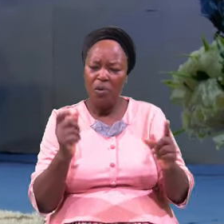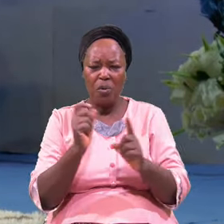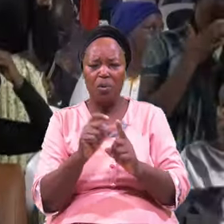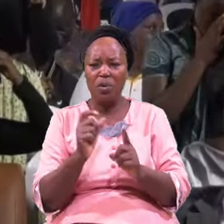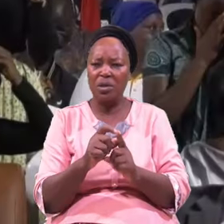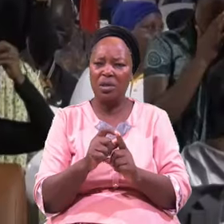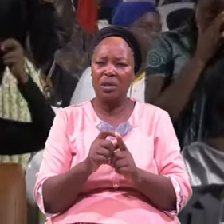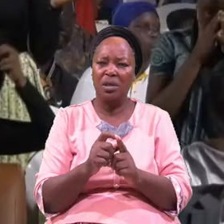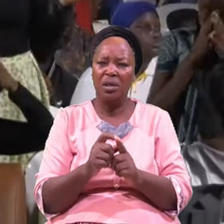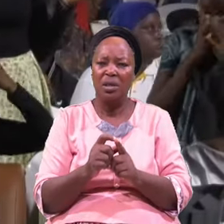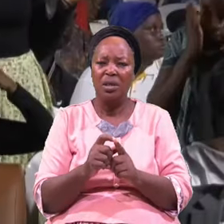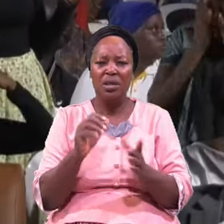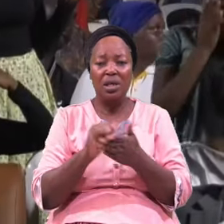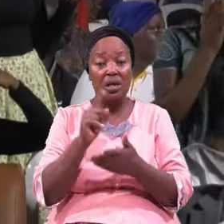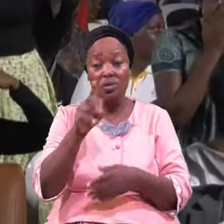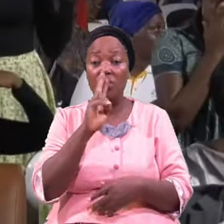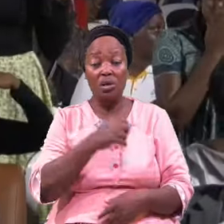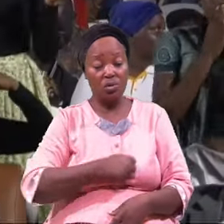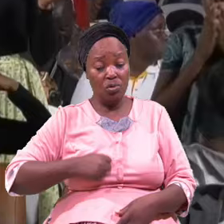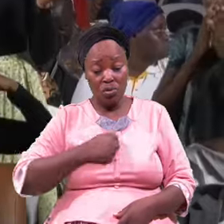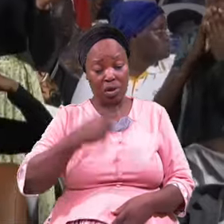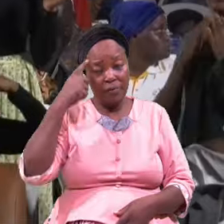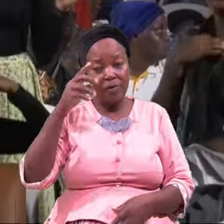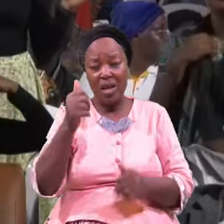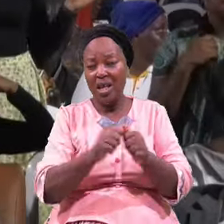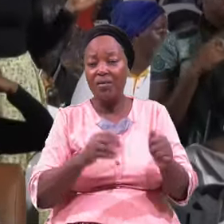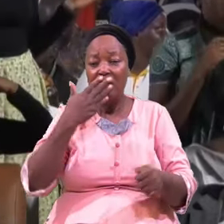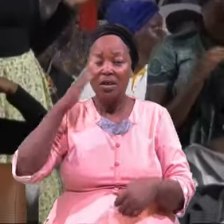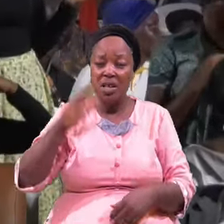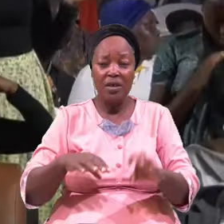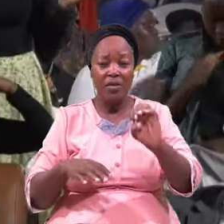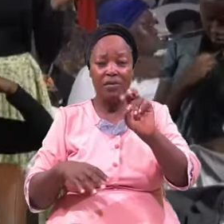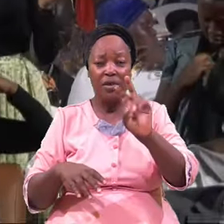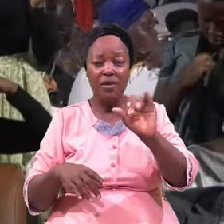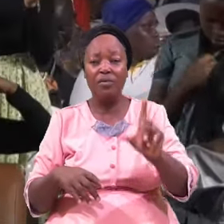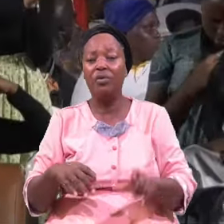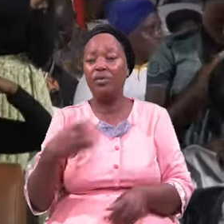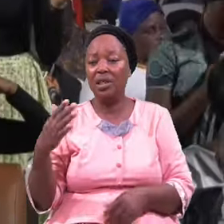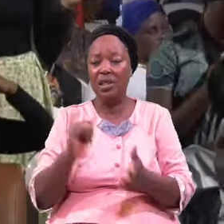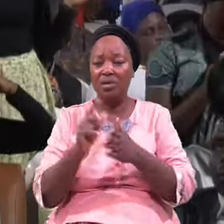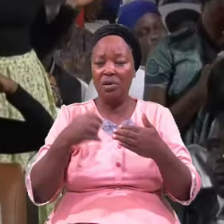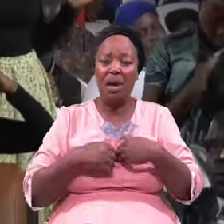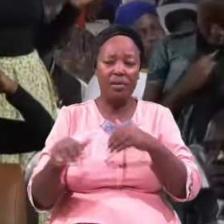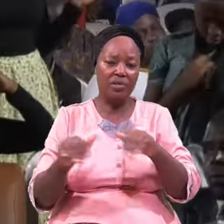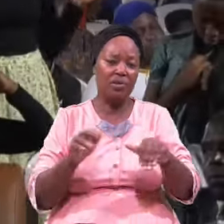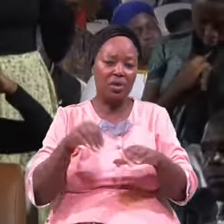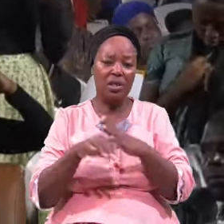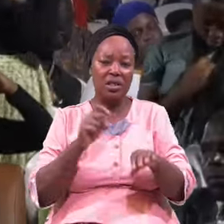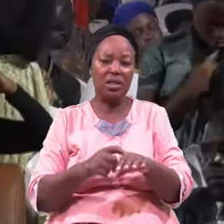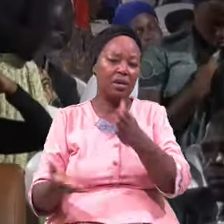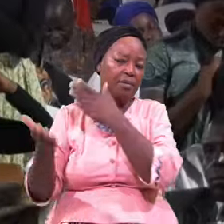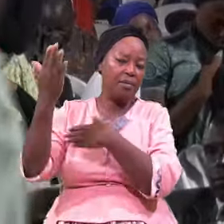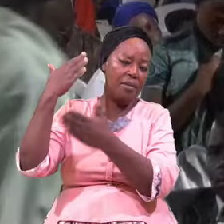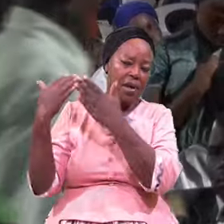That You Are Sorry For Every Evil Sin You Have Done In The Past